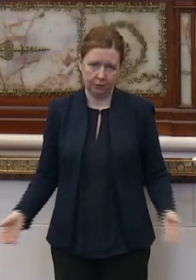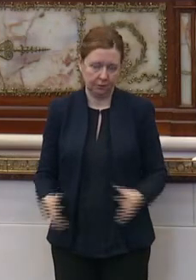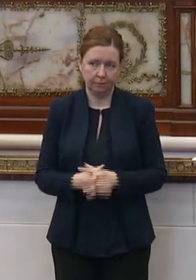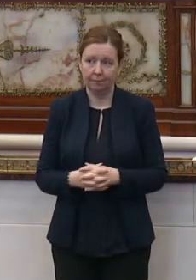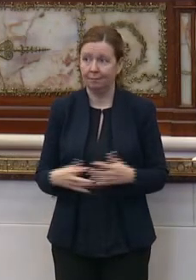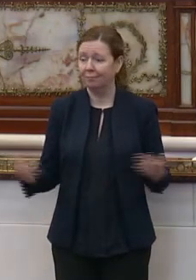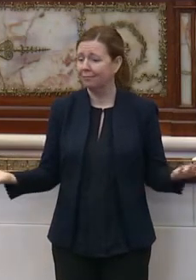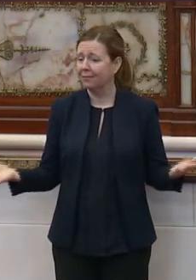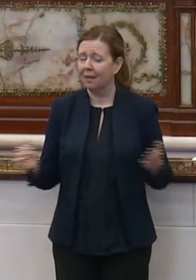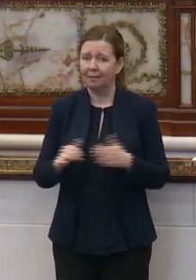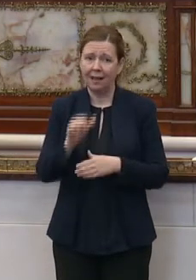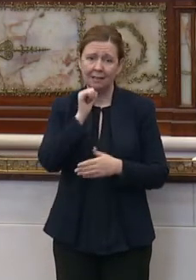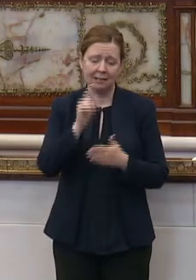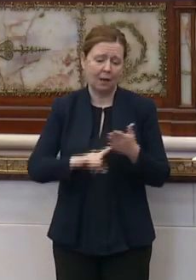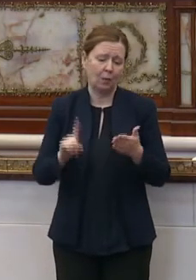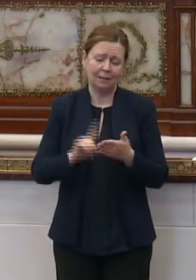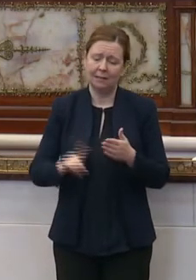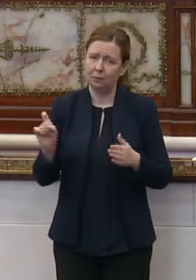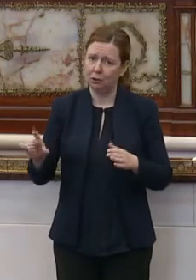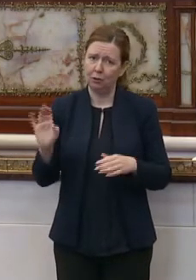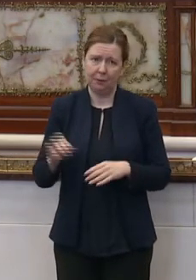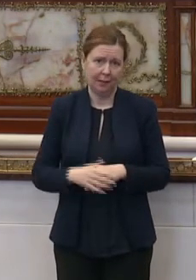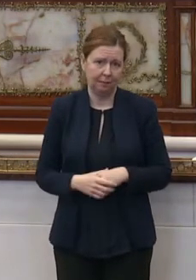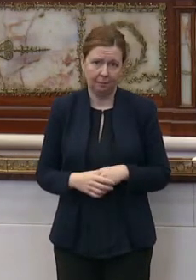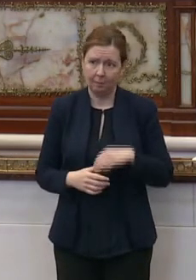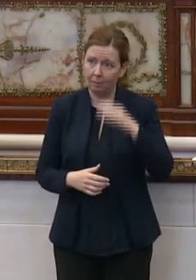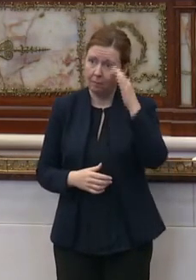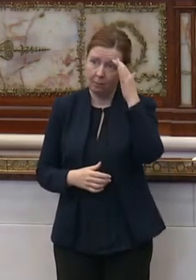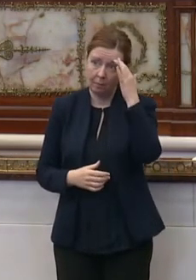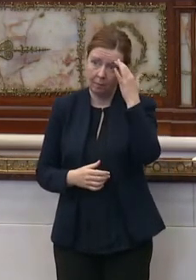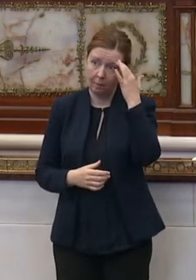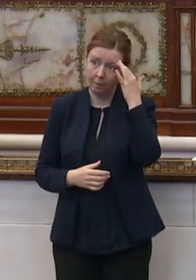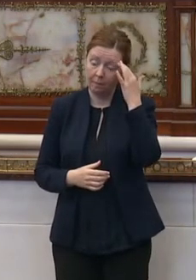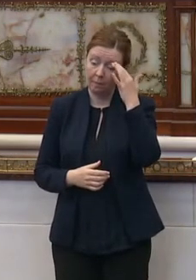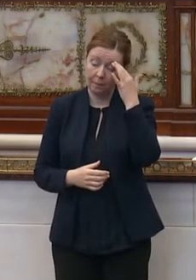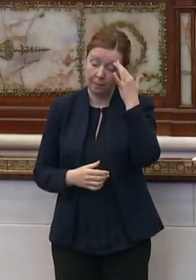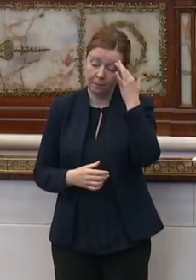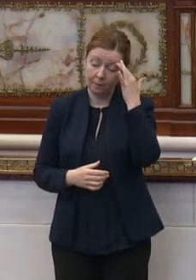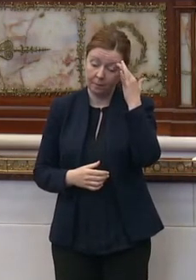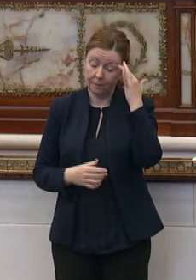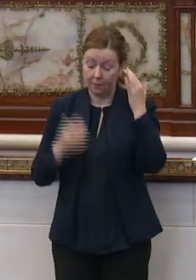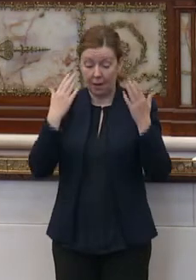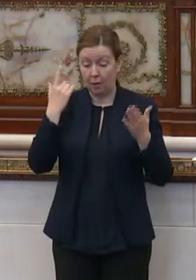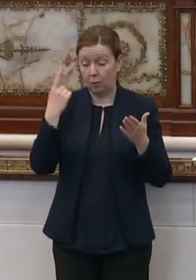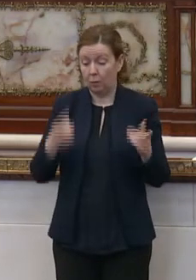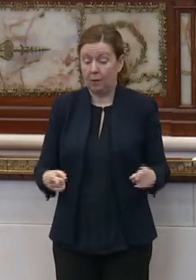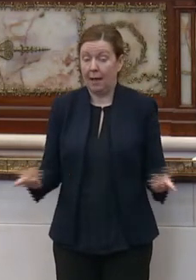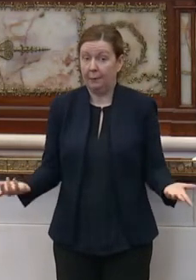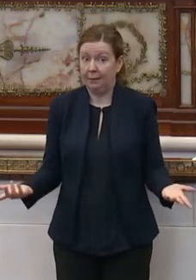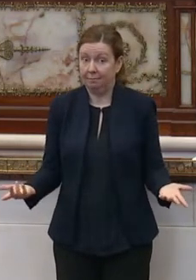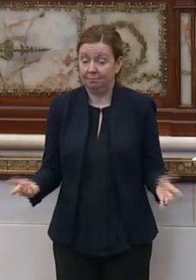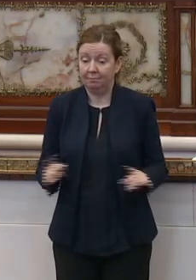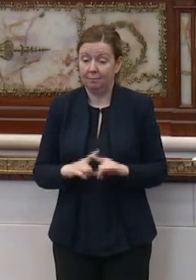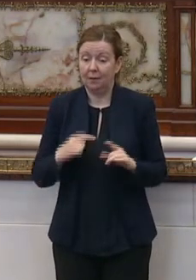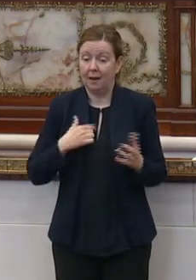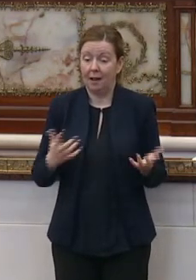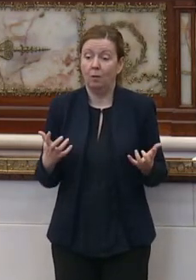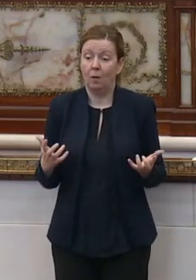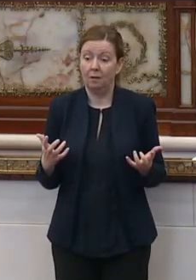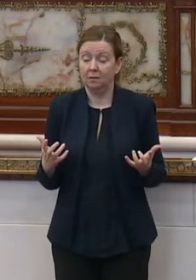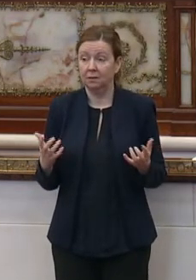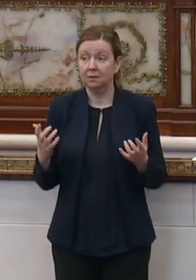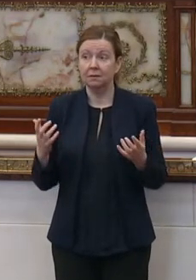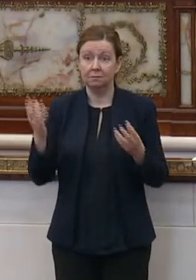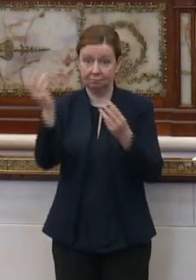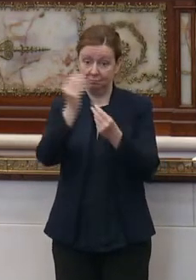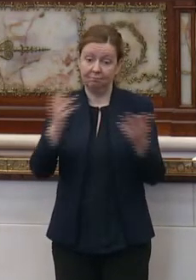And that's not what assessment should be. Um, I don't know what is going to happen here, but I just want to let